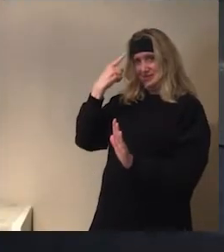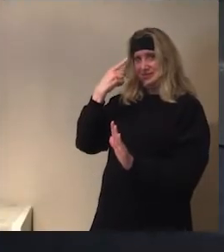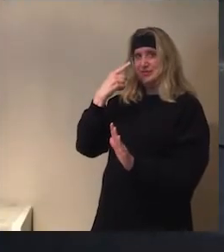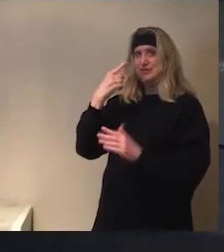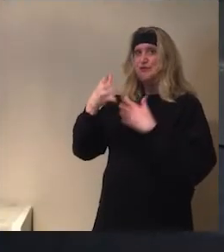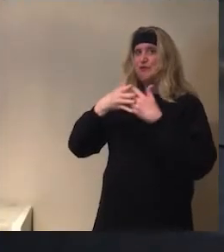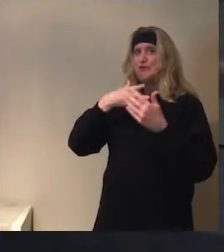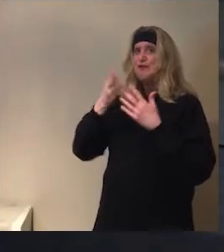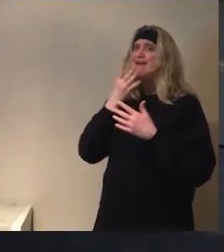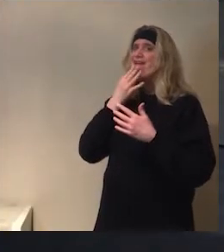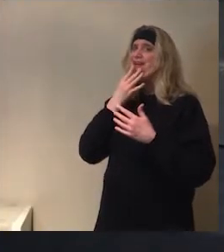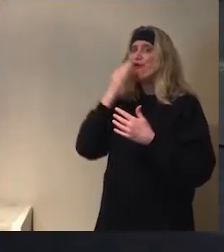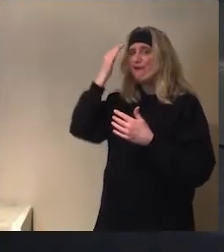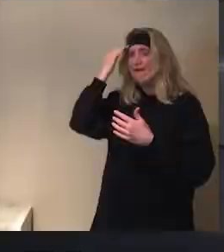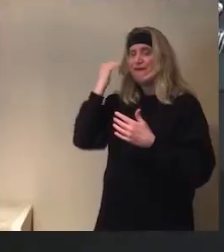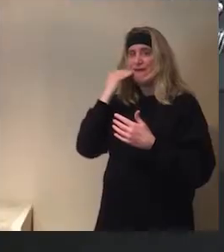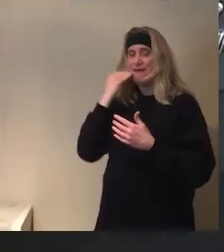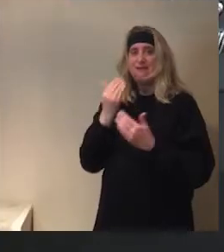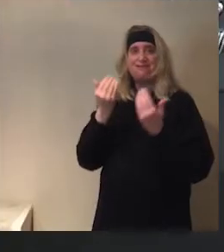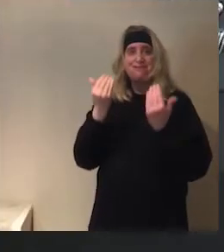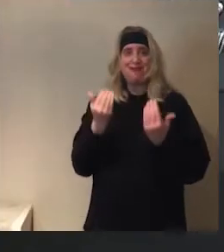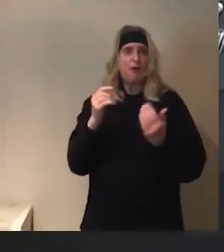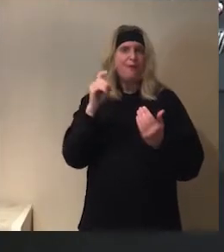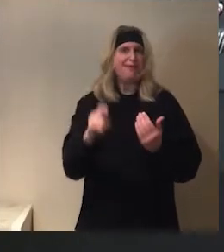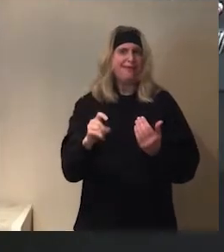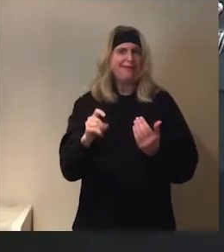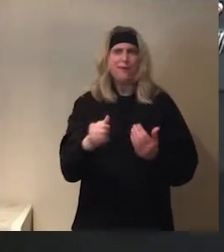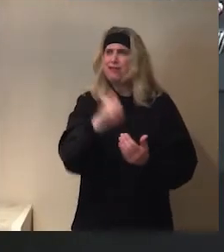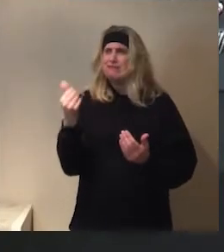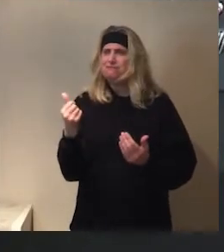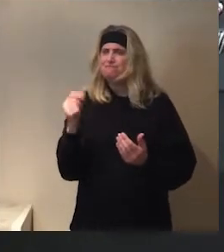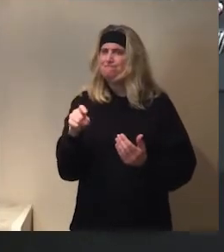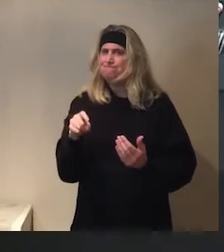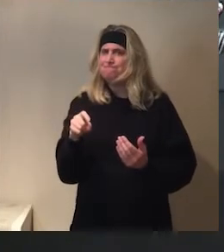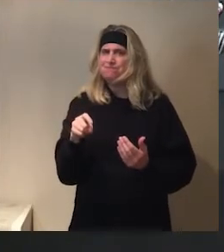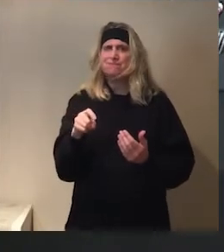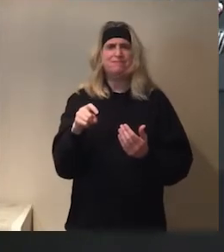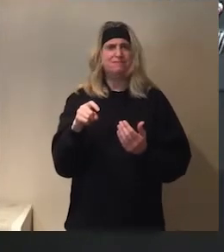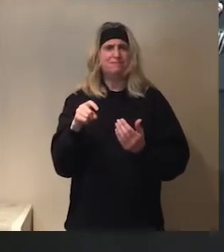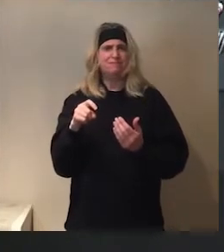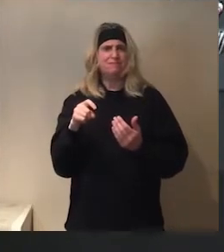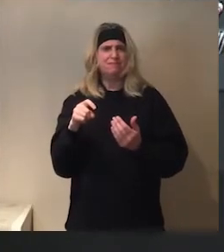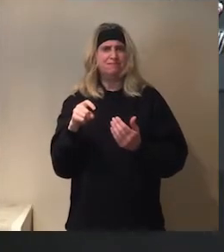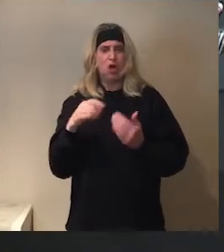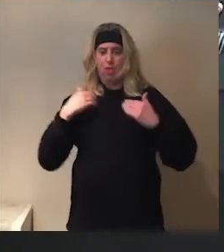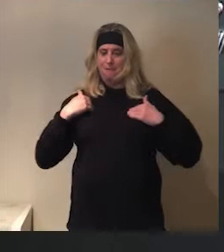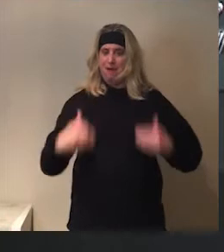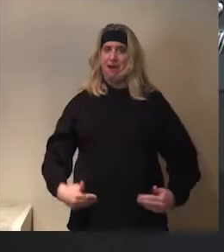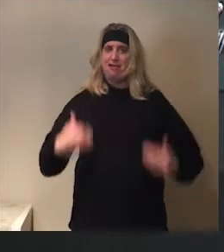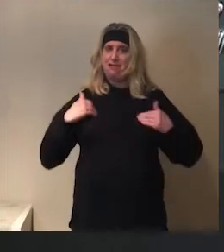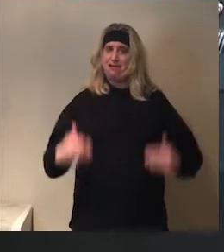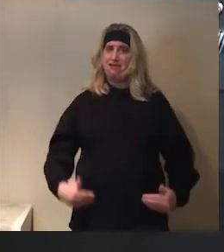head. The All right. Now, we need, what else do we need, Dominic? The body. My need the body.